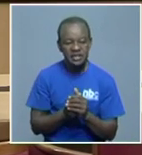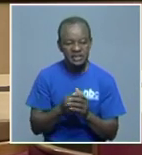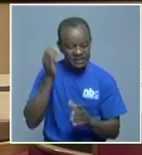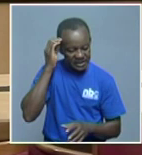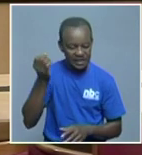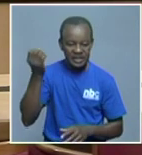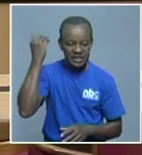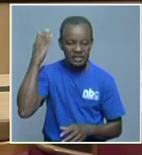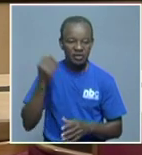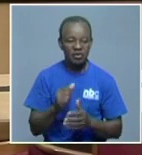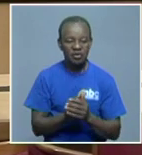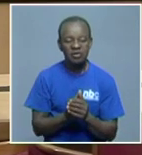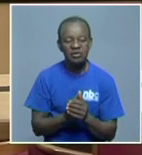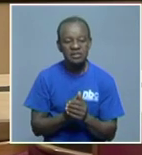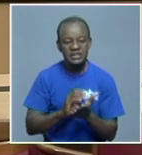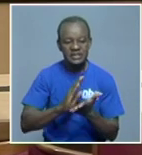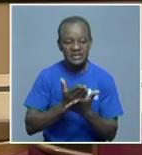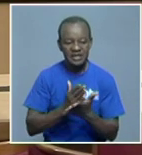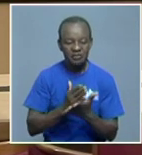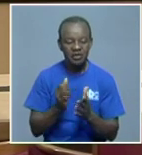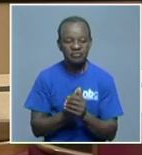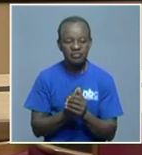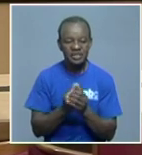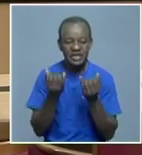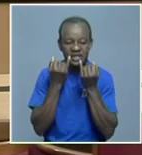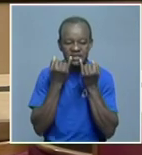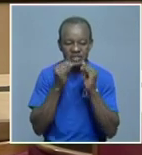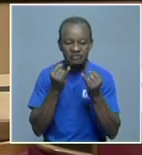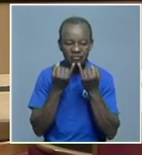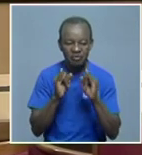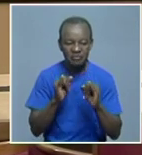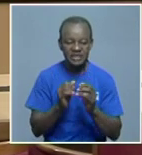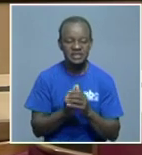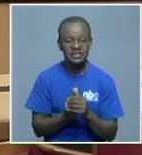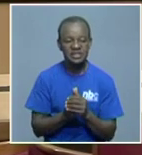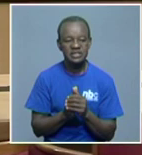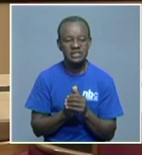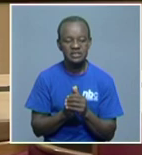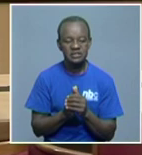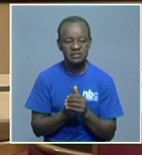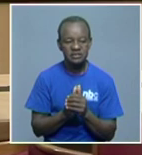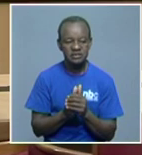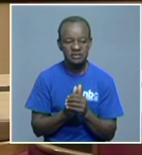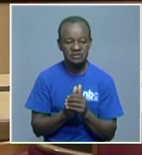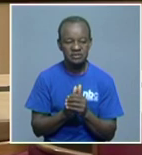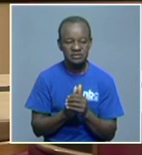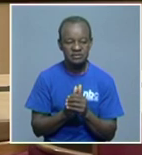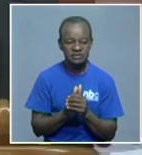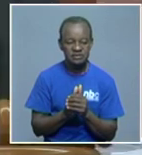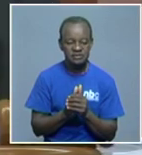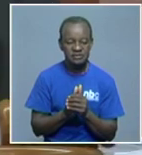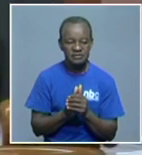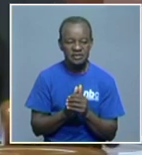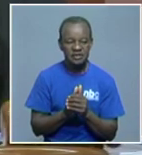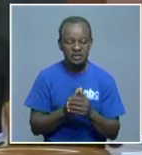Gustavo, because those grounds on new facts are exactly the same as the grounds that